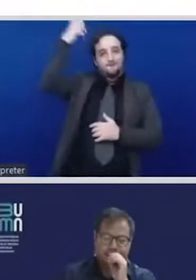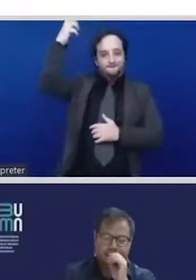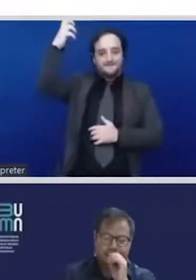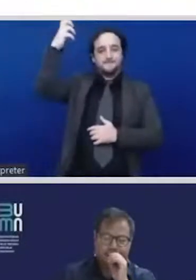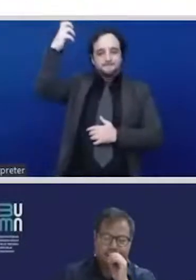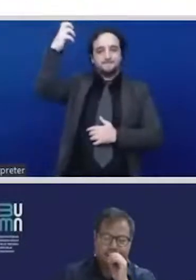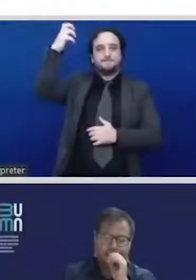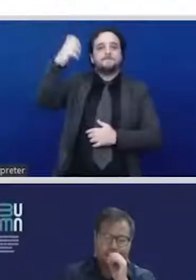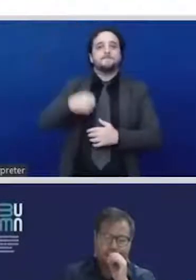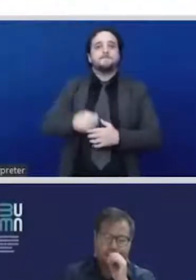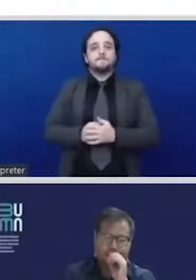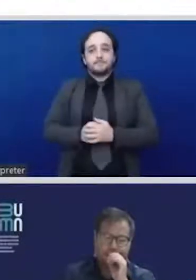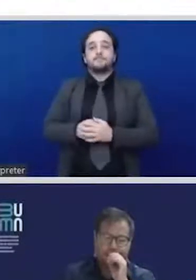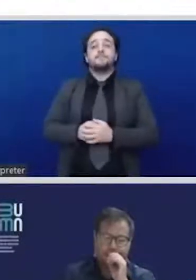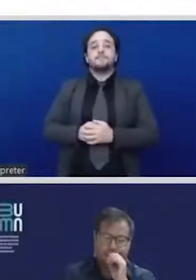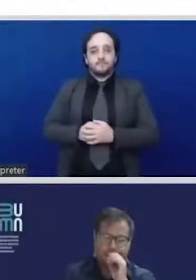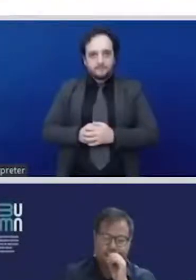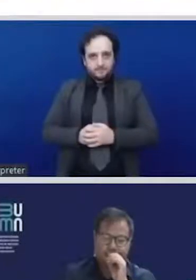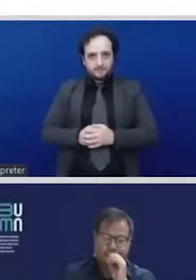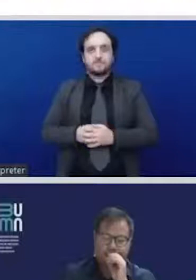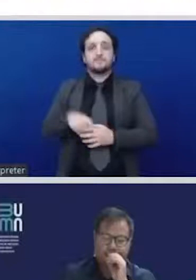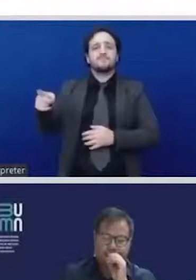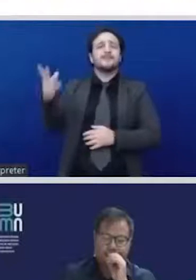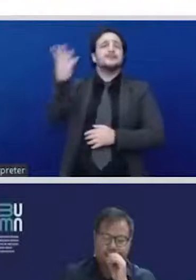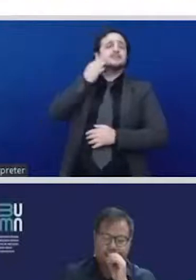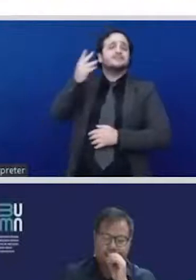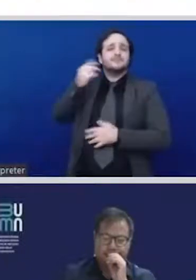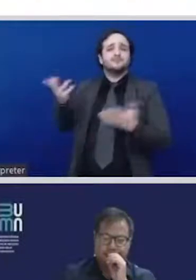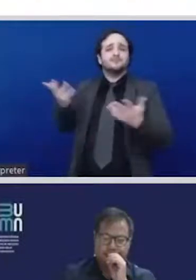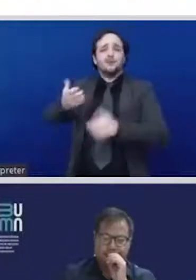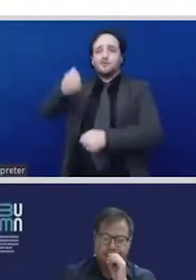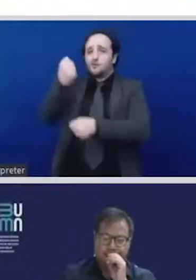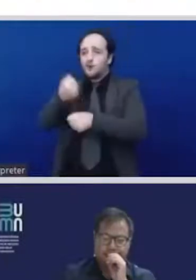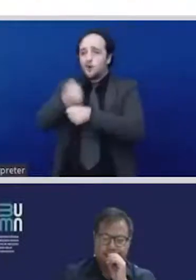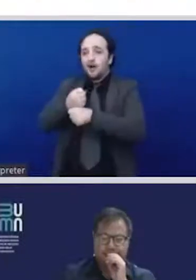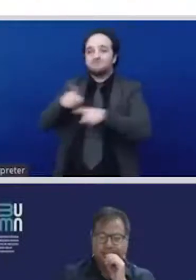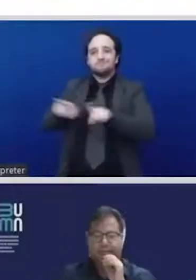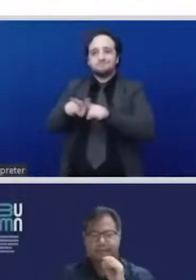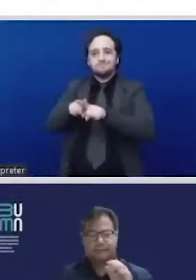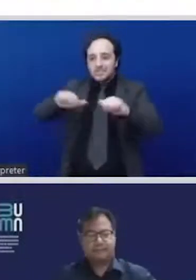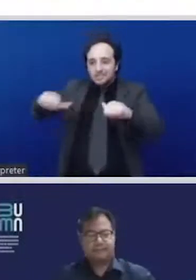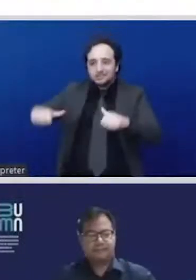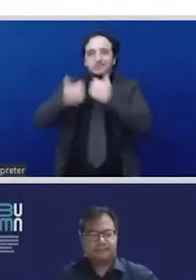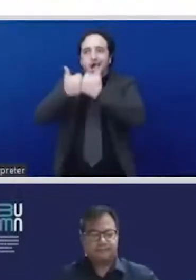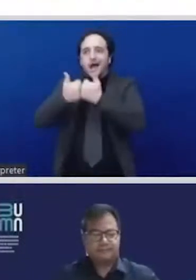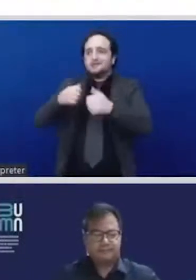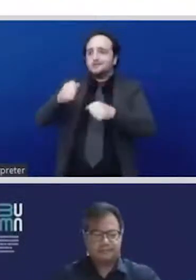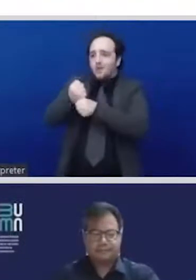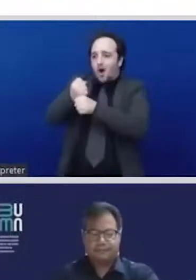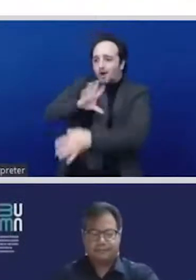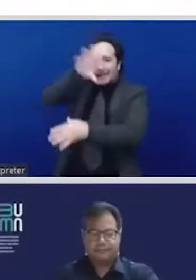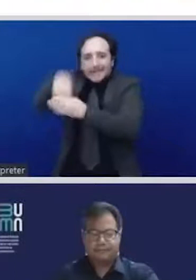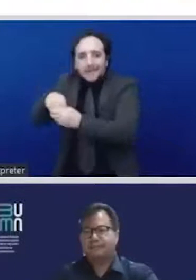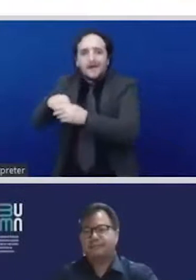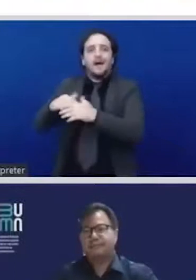challenges and if you can also dialogue with what was said, you know, in terms of the challenges that we